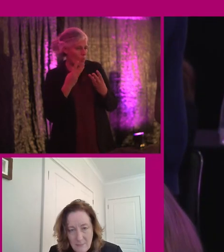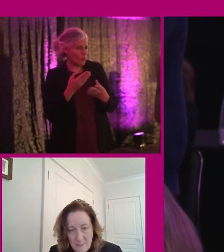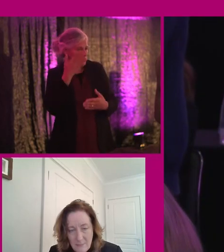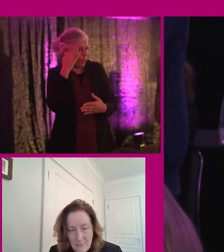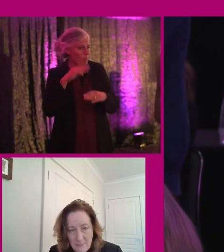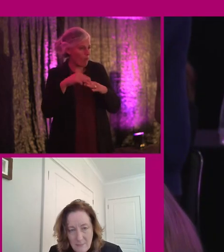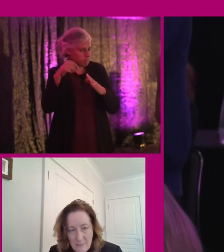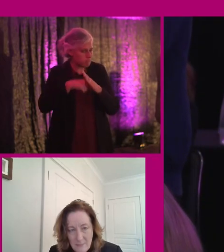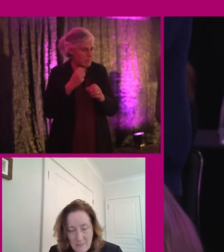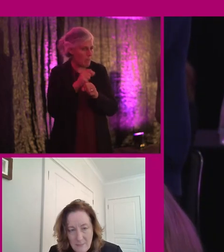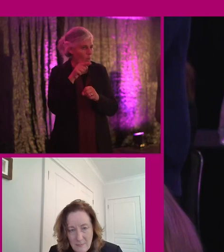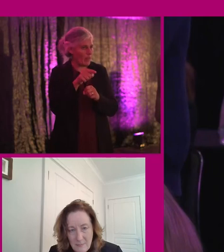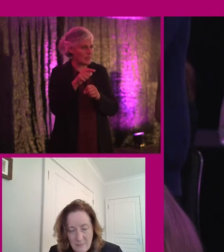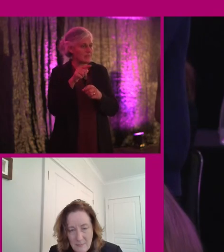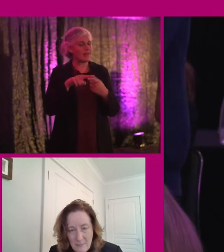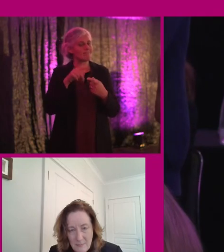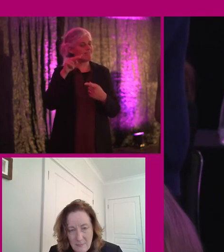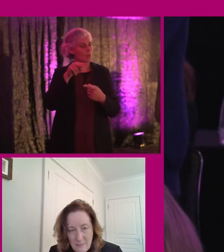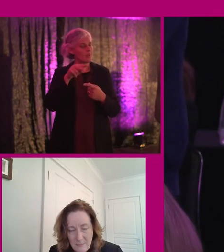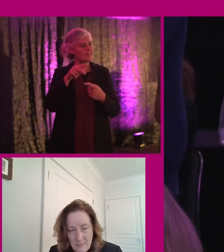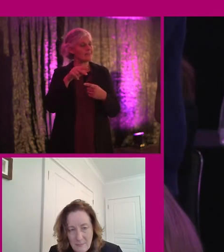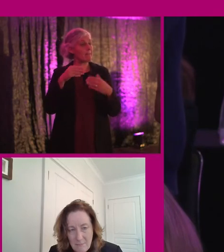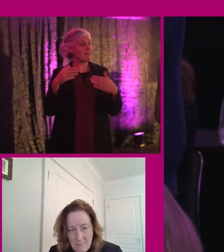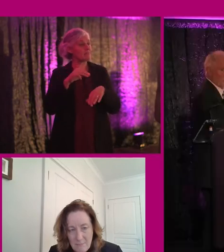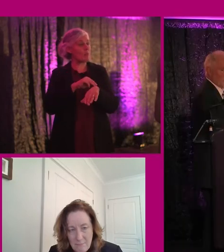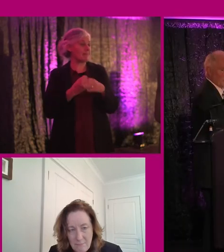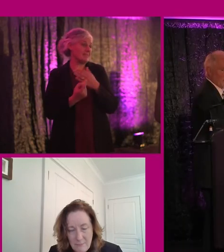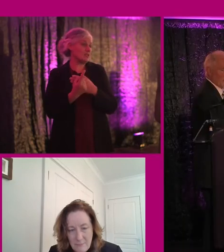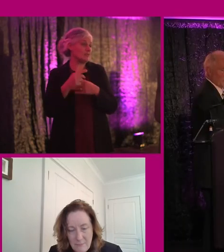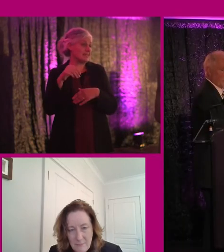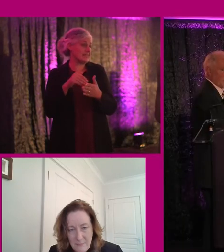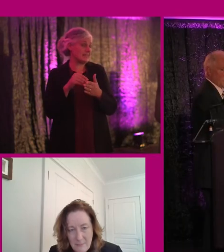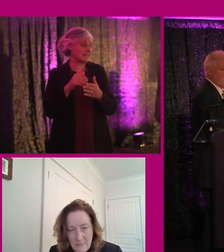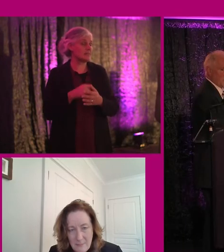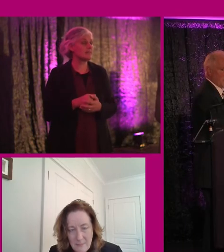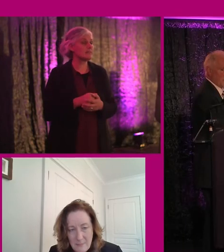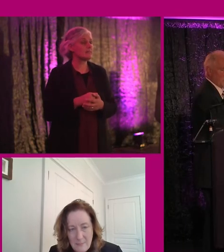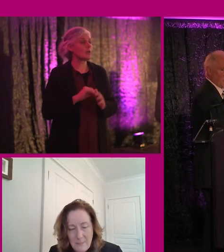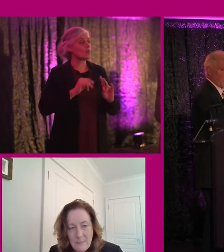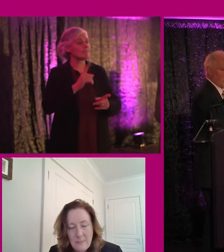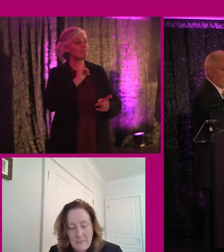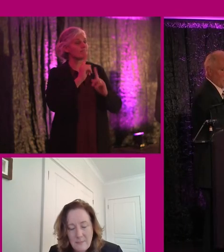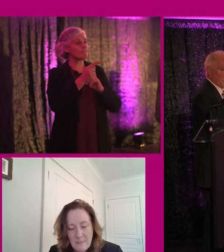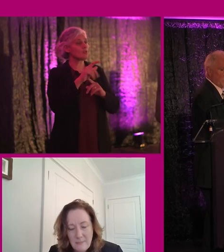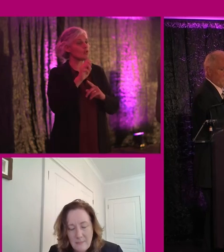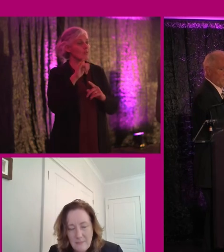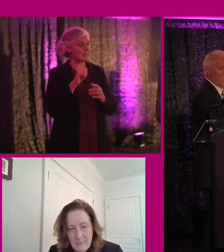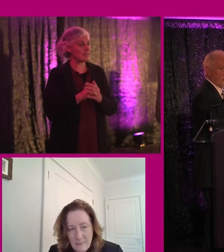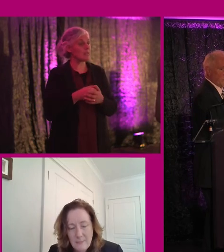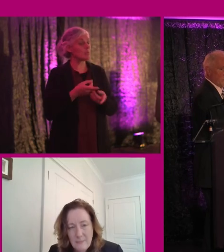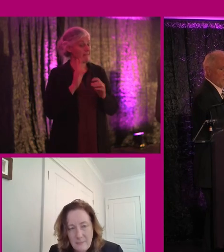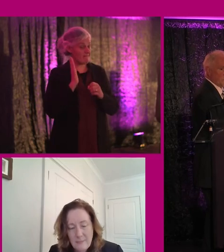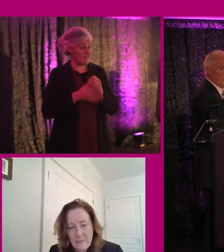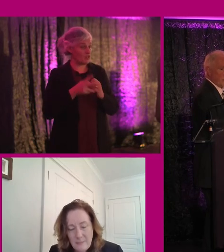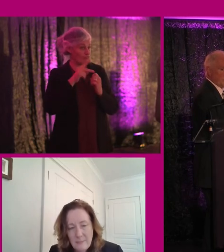maybe and looking at that as a bigger issue. Very good. Quickly respond to that, Tony. We did a review